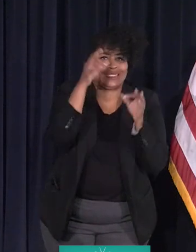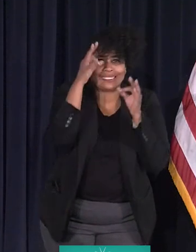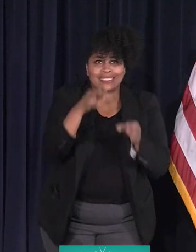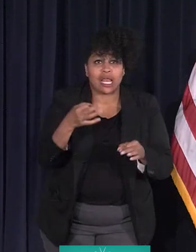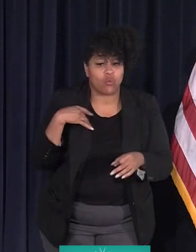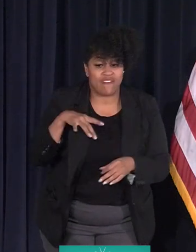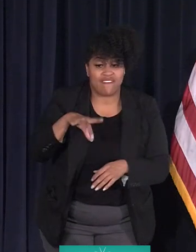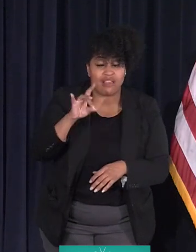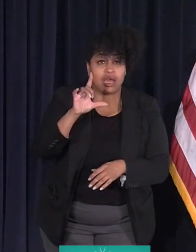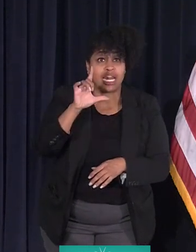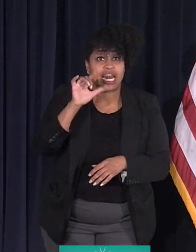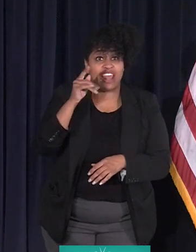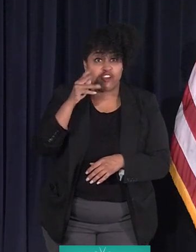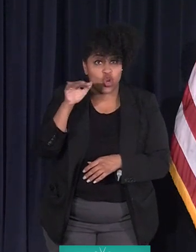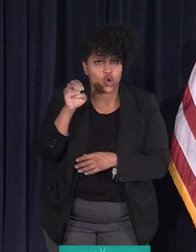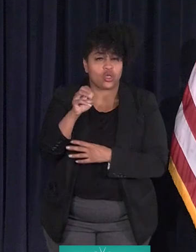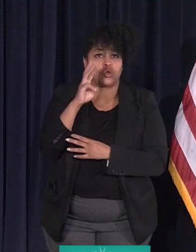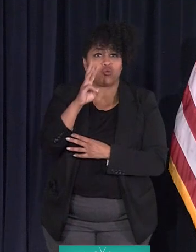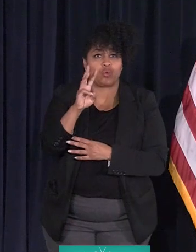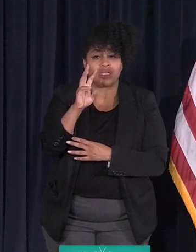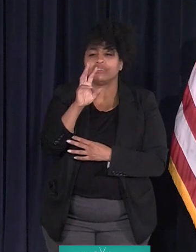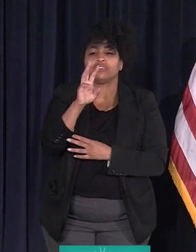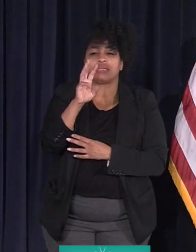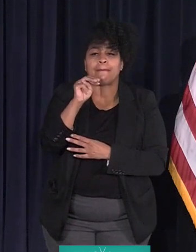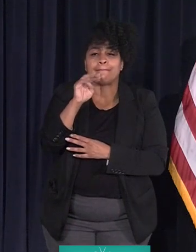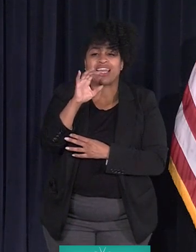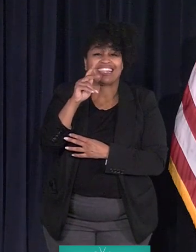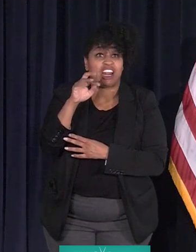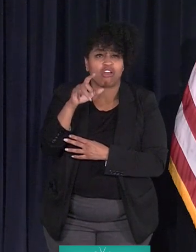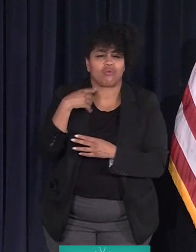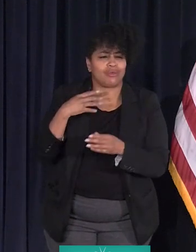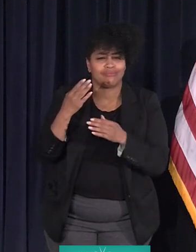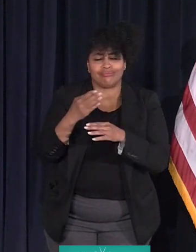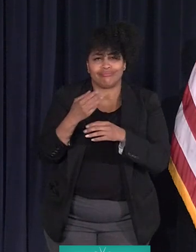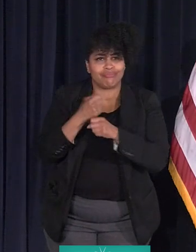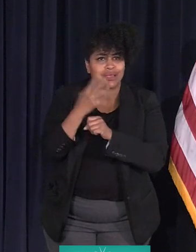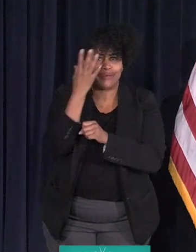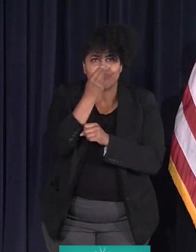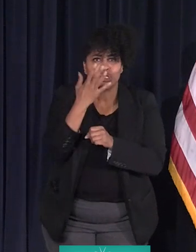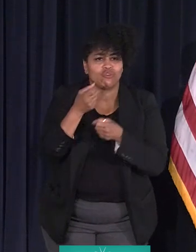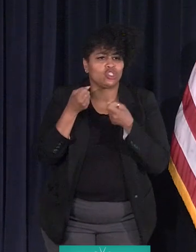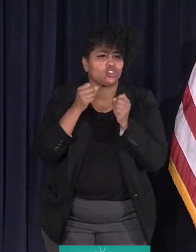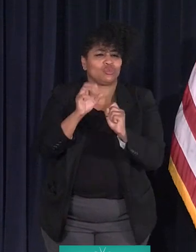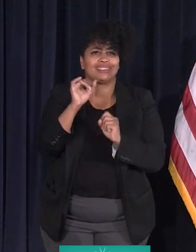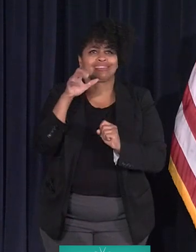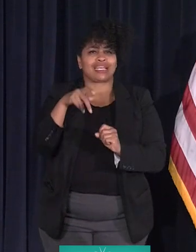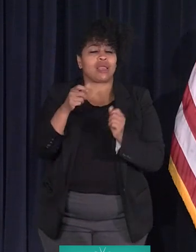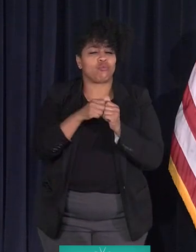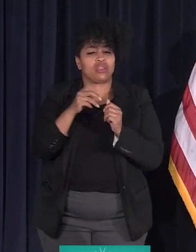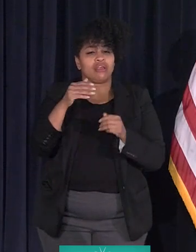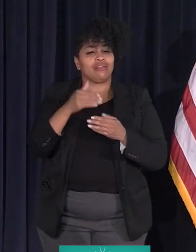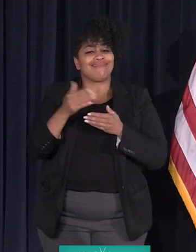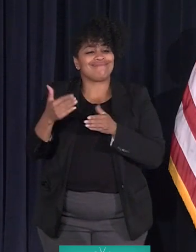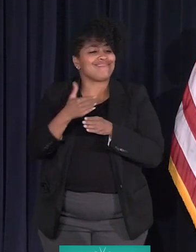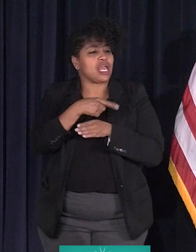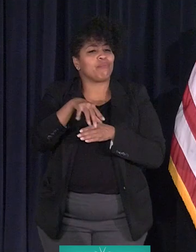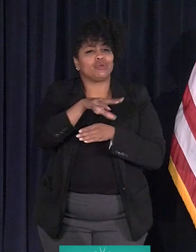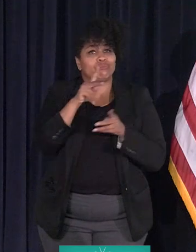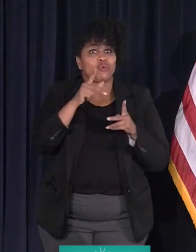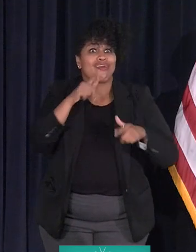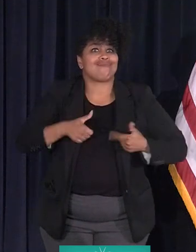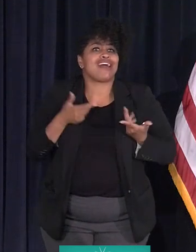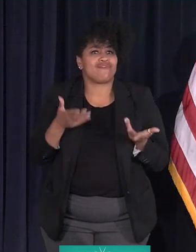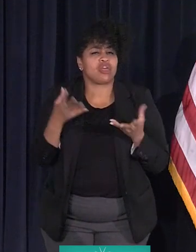Livernois, on West McNichols, on Kirchville, we are building absolutely beautiful streetscapes with neighbors' participation. And I believe